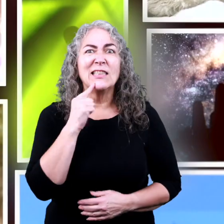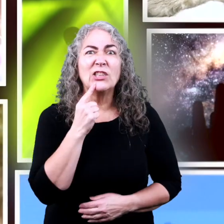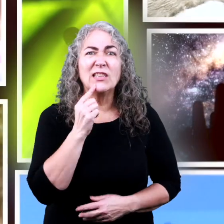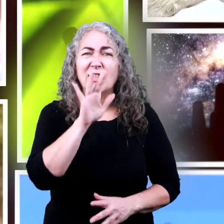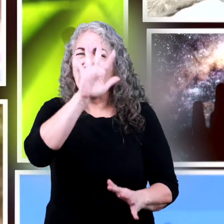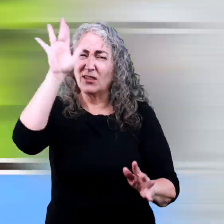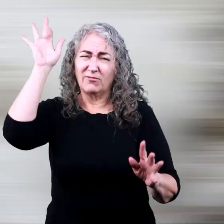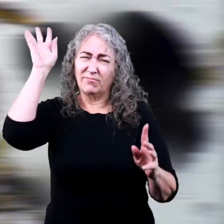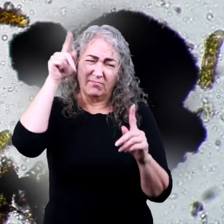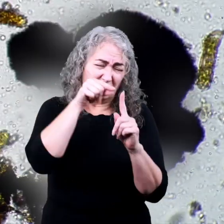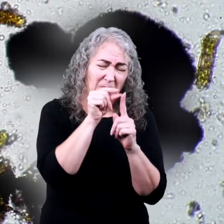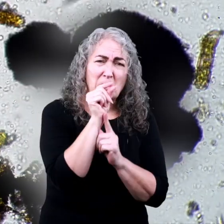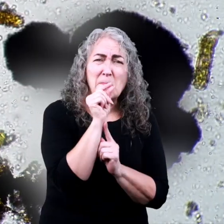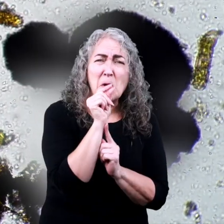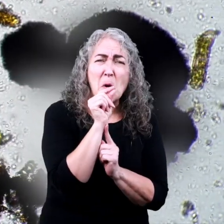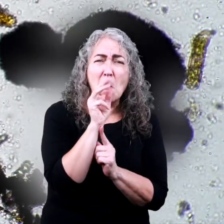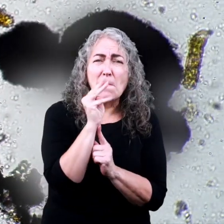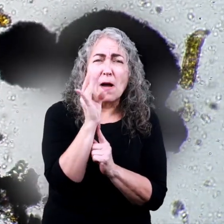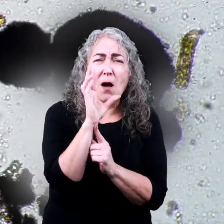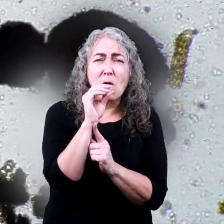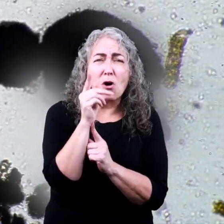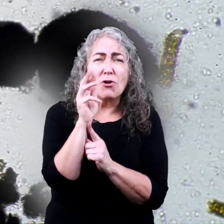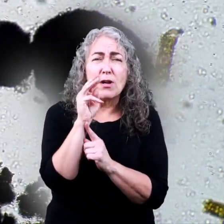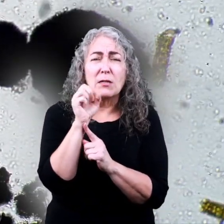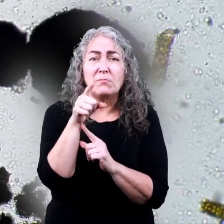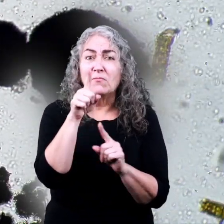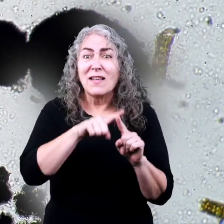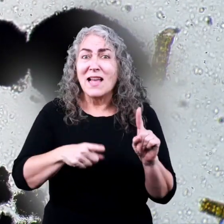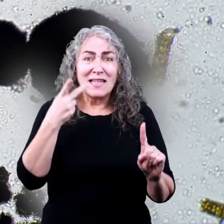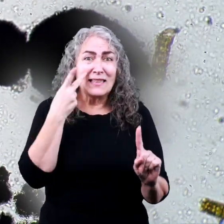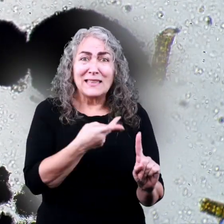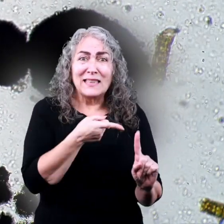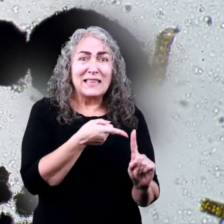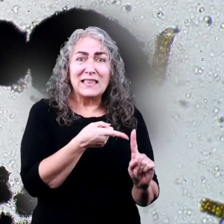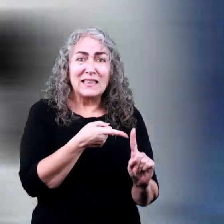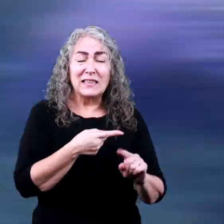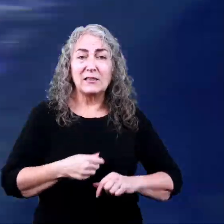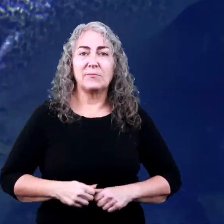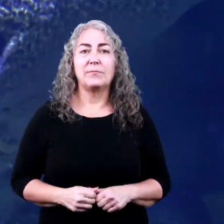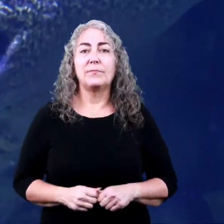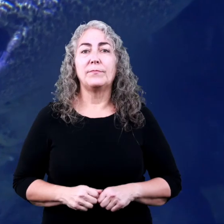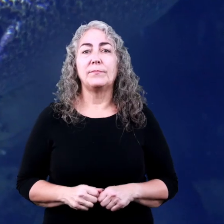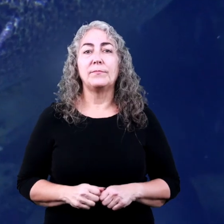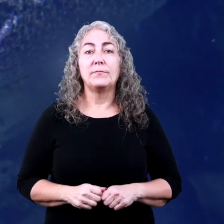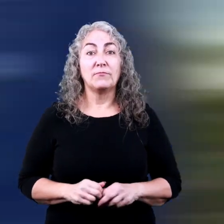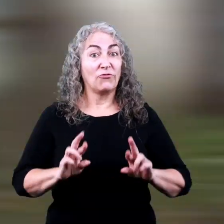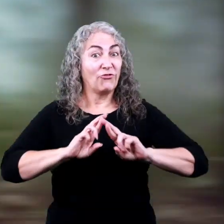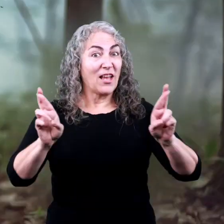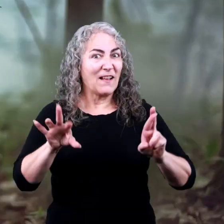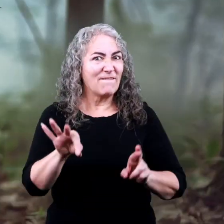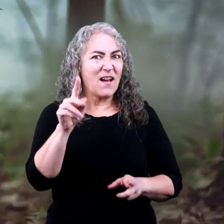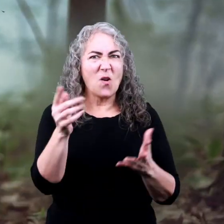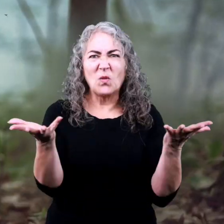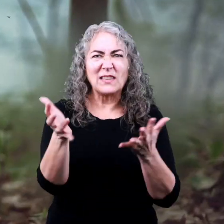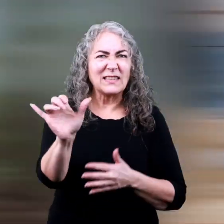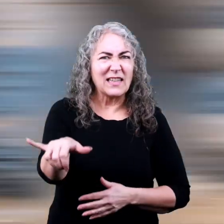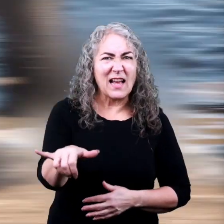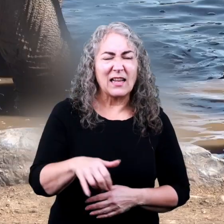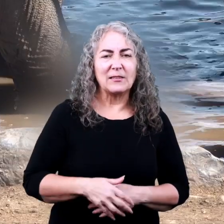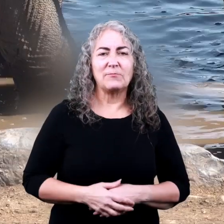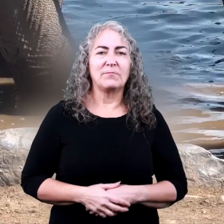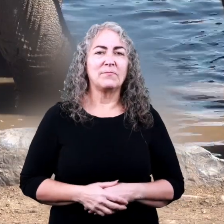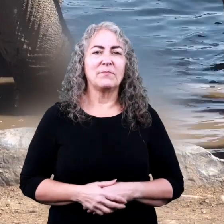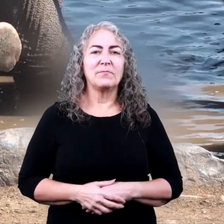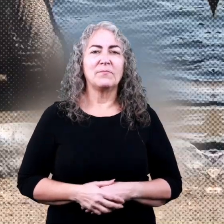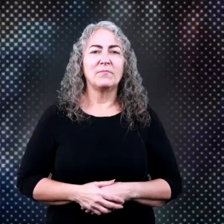Seriously, even down to the tiny microorganisms our eyes cannot see. Ready to find out what it is?